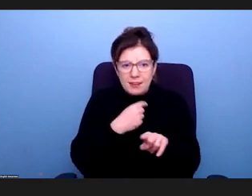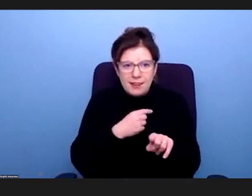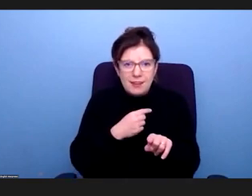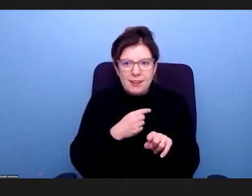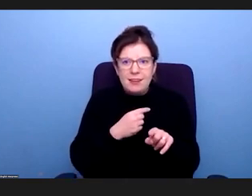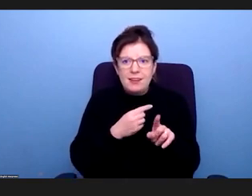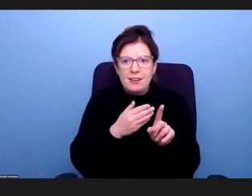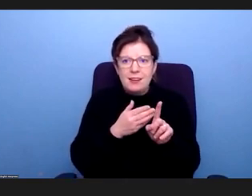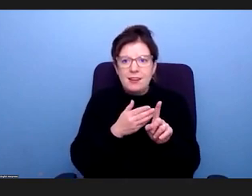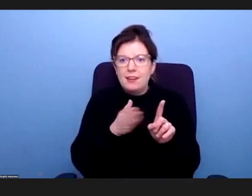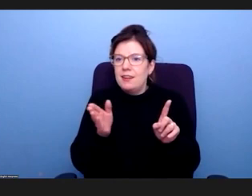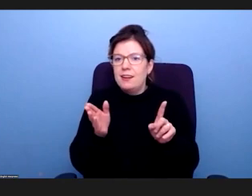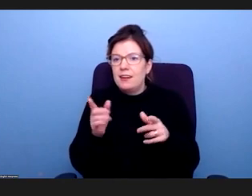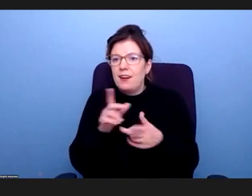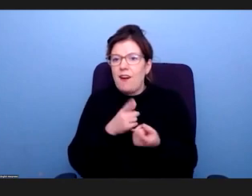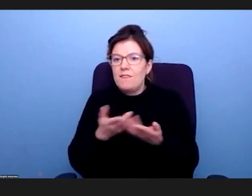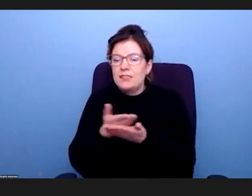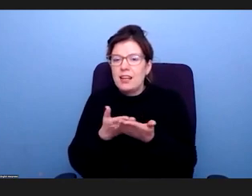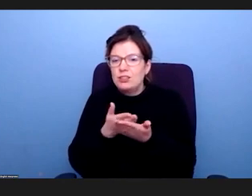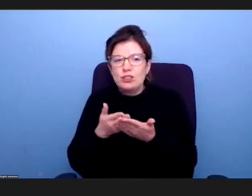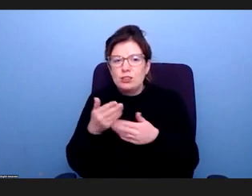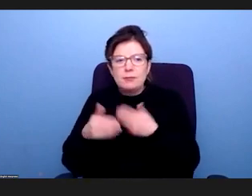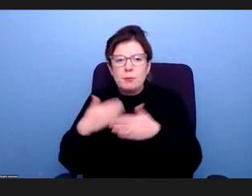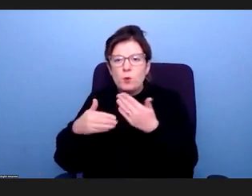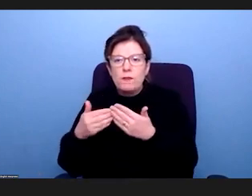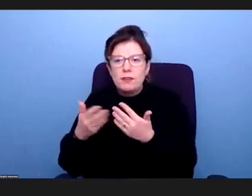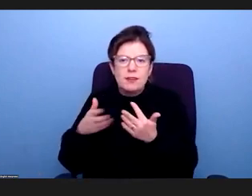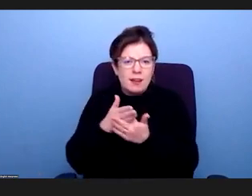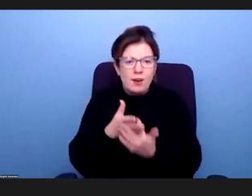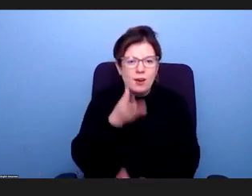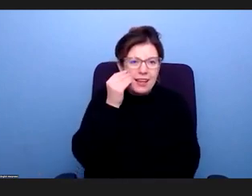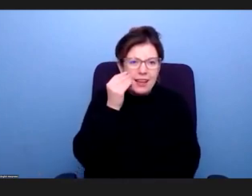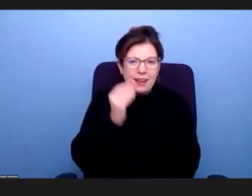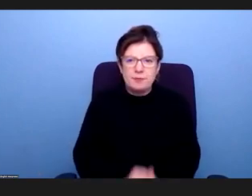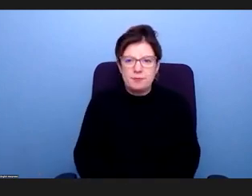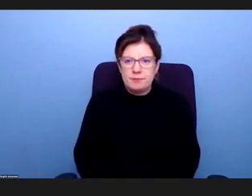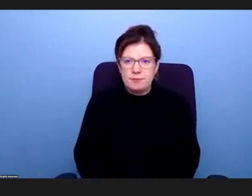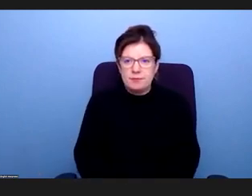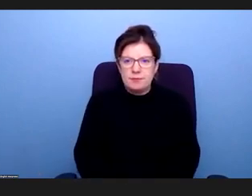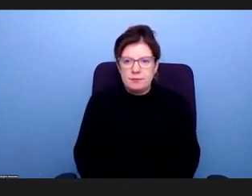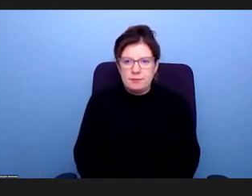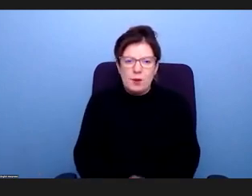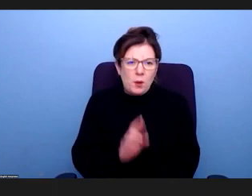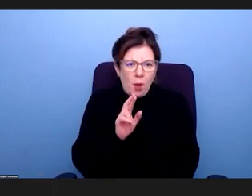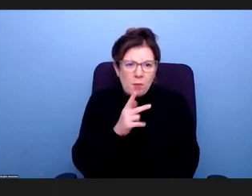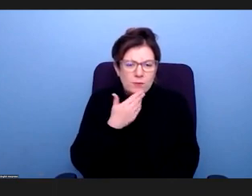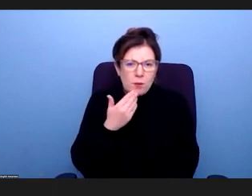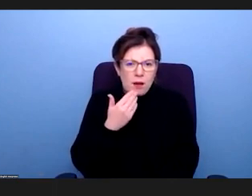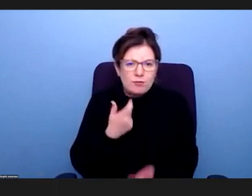kind of just like move the conversation on and, and, and, and I couldn't really hear what he was saying. So if you could be kind enough, please.